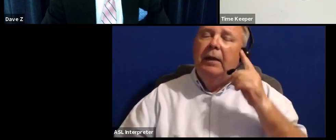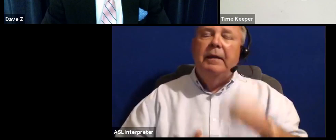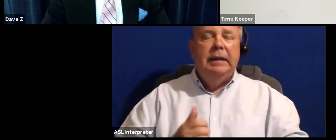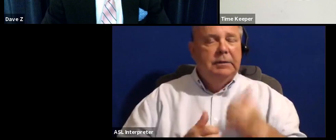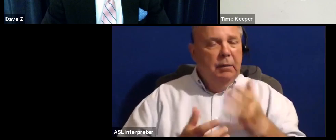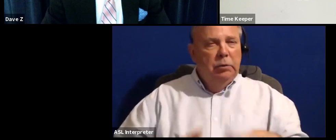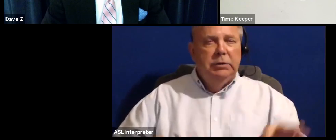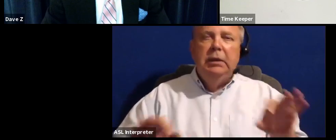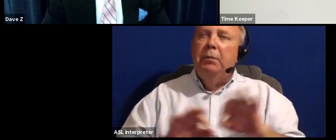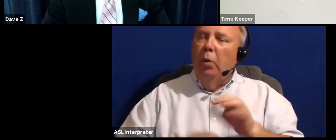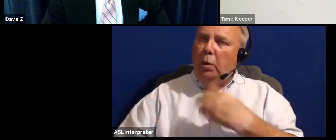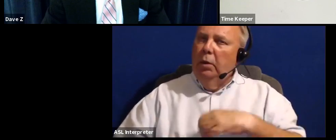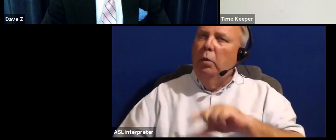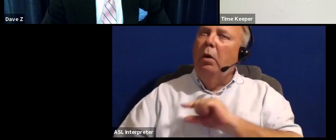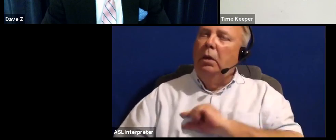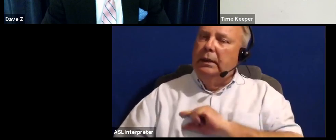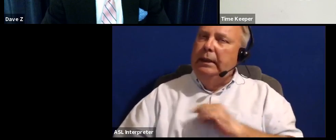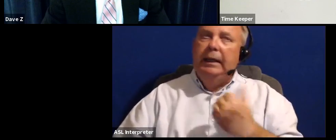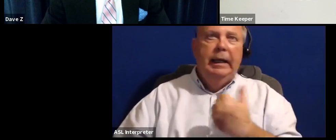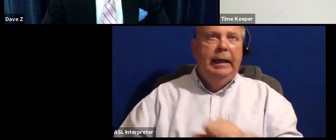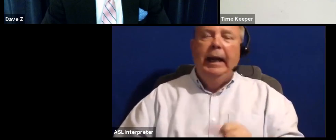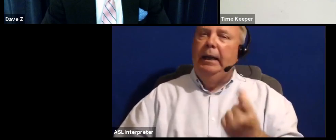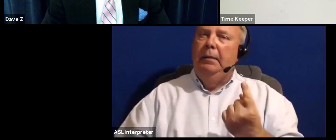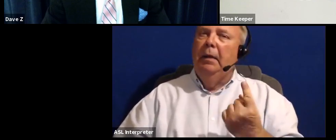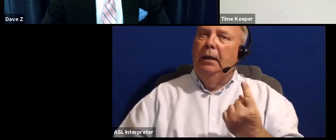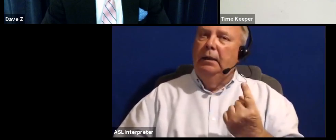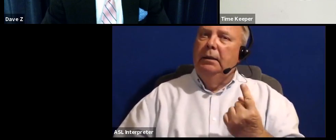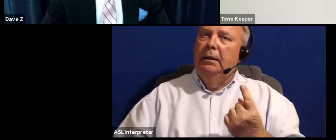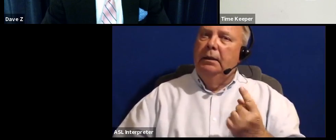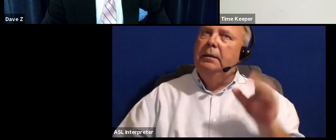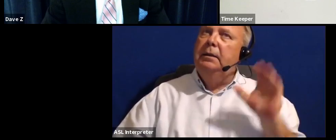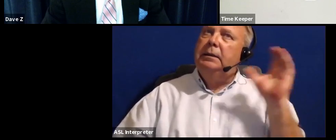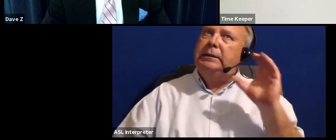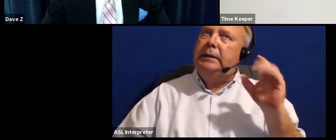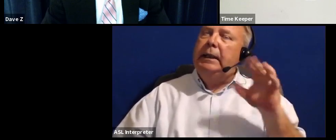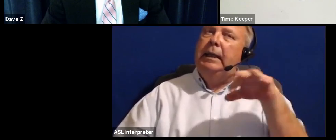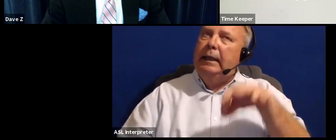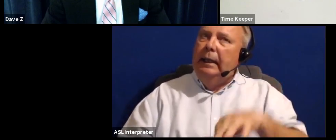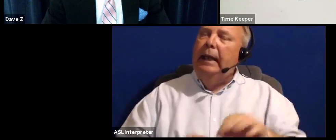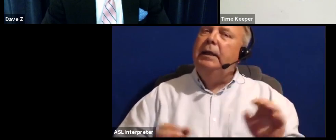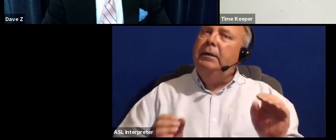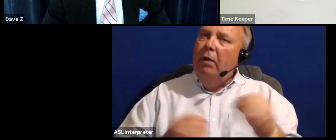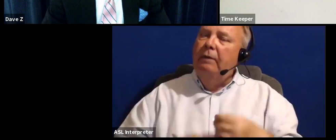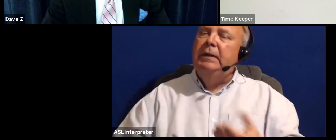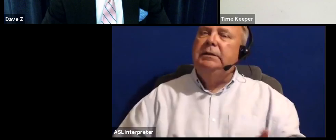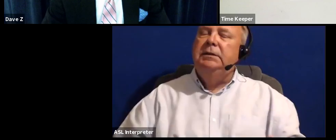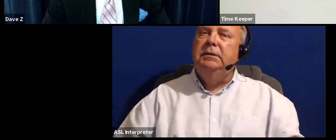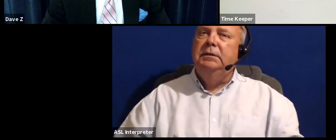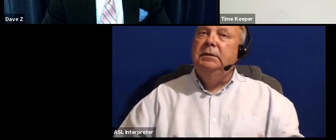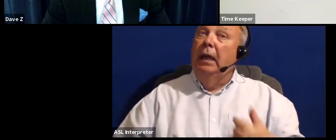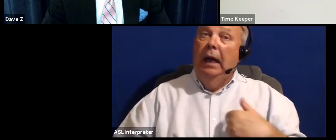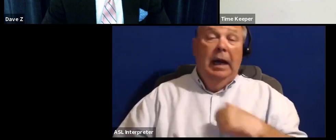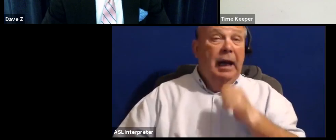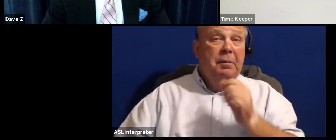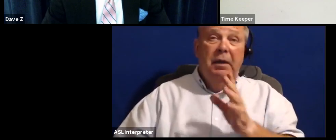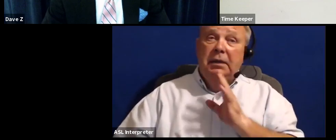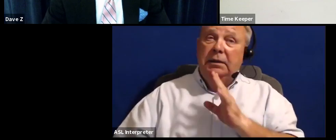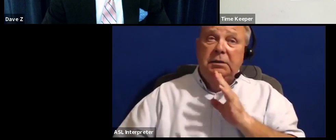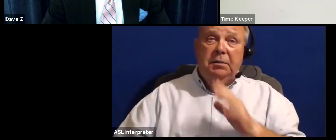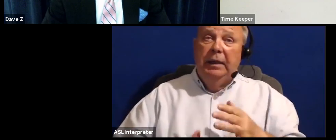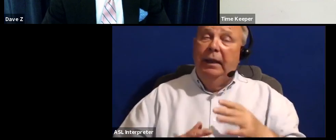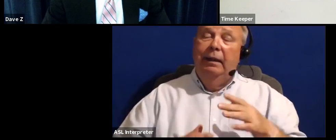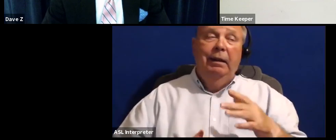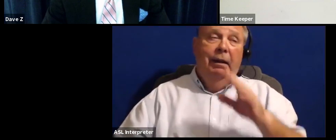important quality in anybody seeking elective office. I'm not going to speak in platitudes.